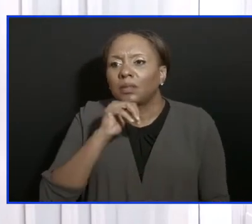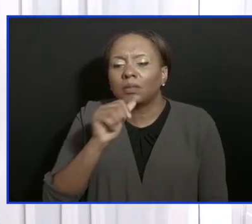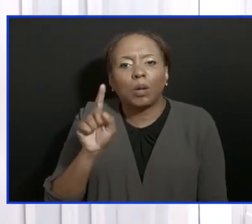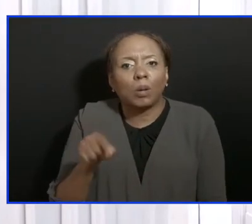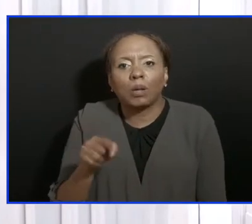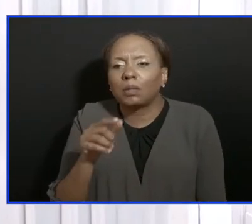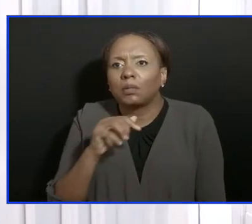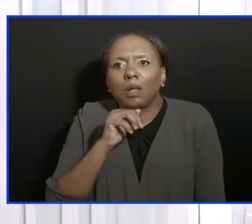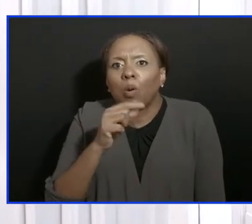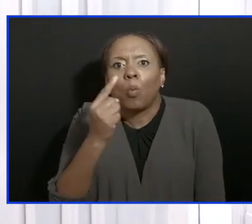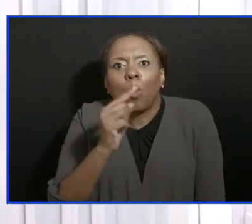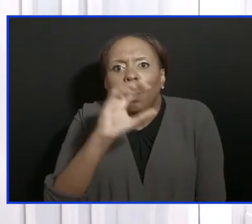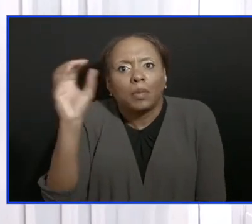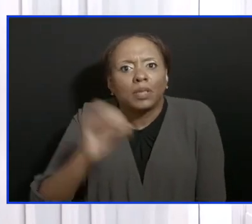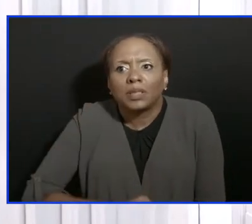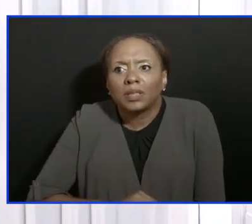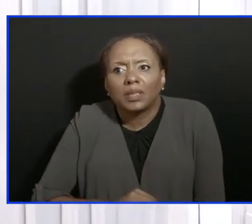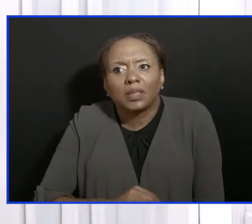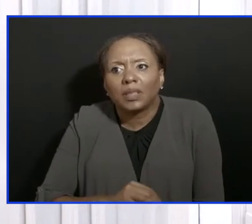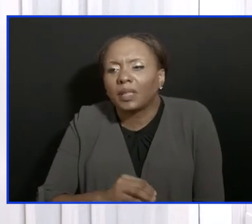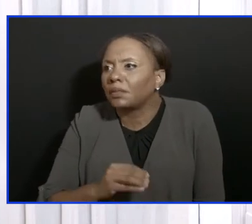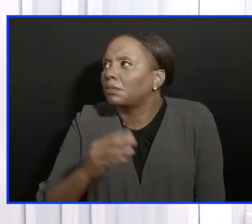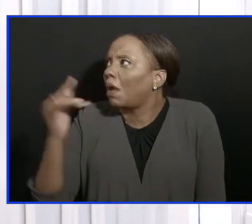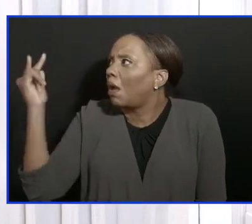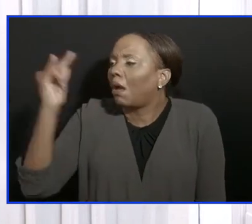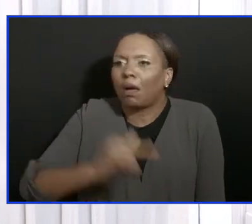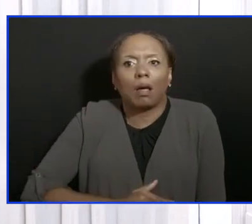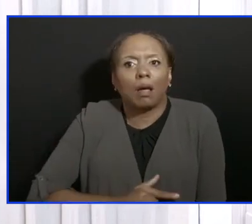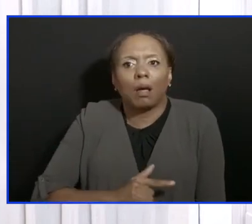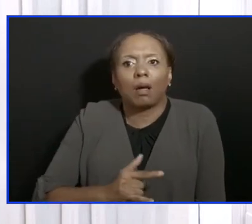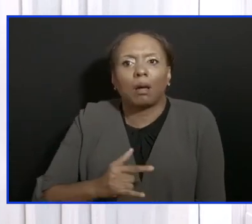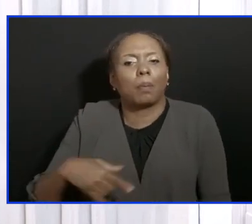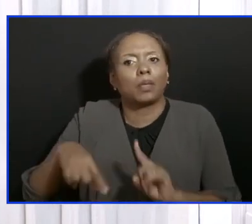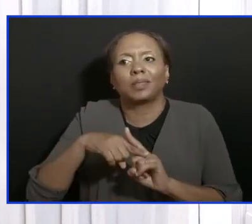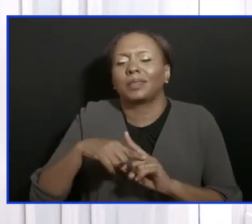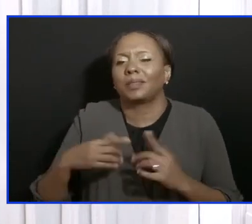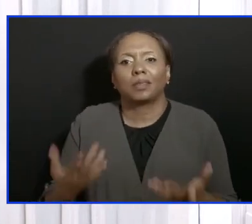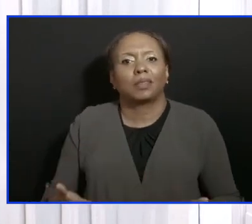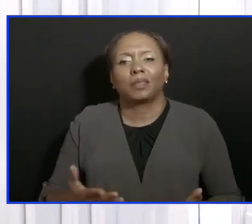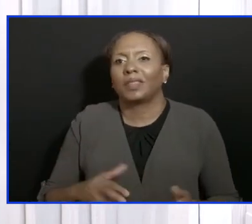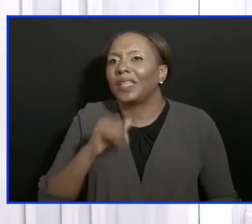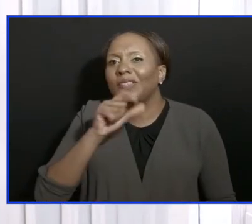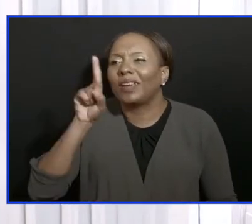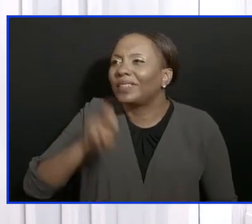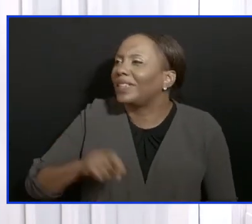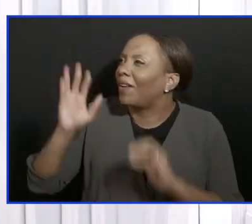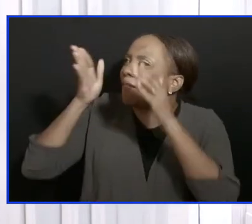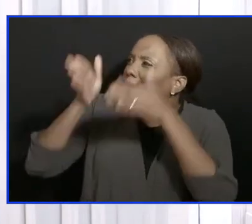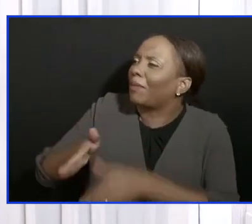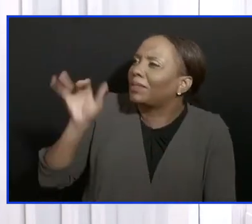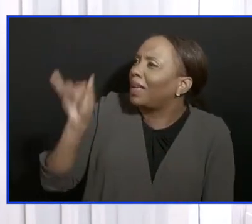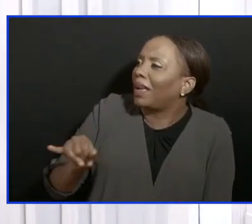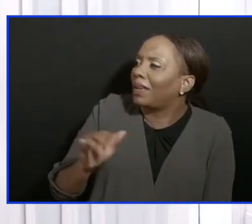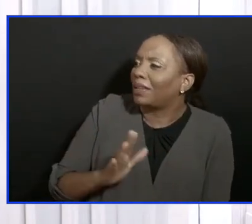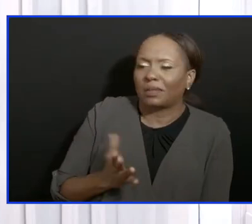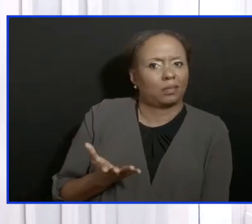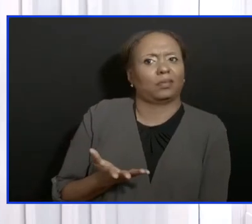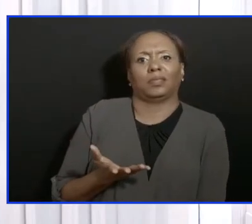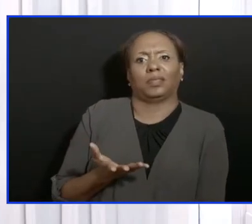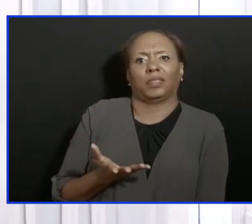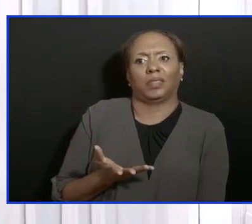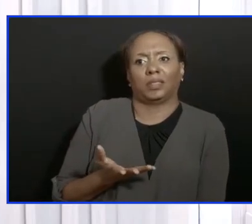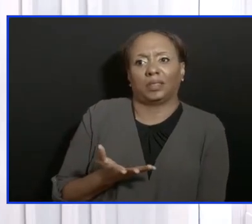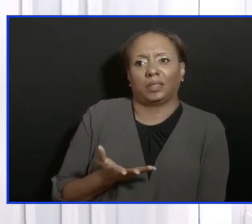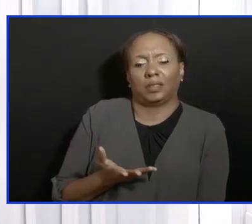% of the person's testing coming through the borders and therefore you do not fight a battle where the battle does not exist. Last time I checked,